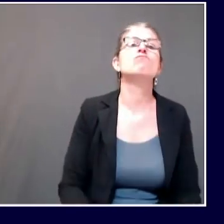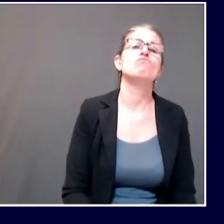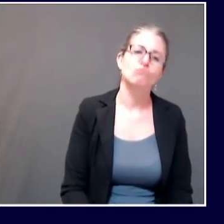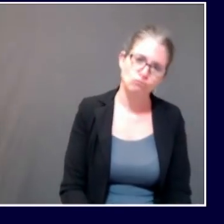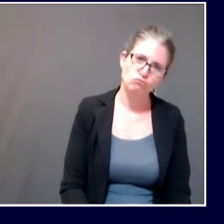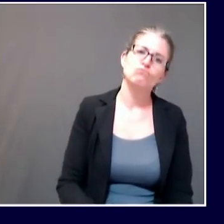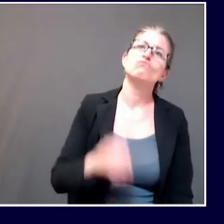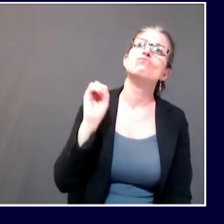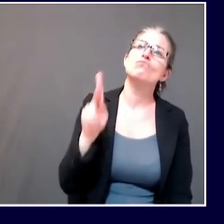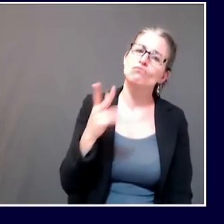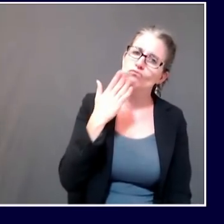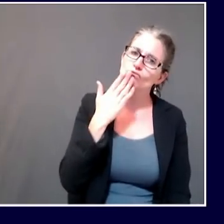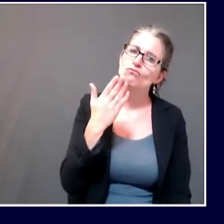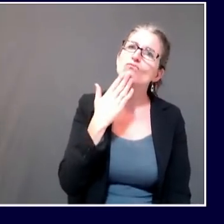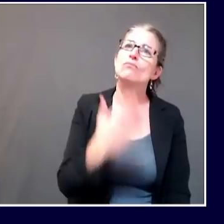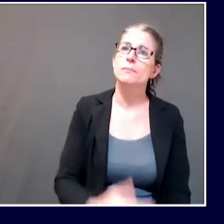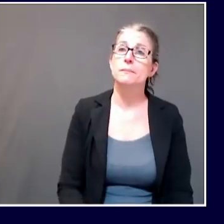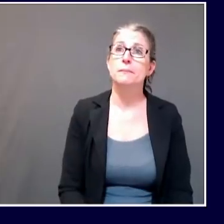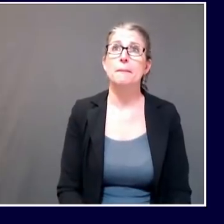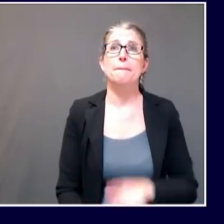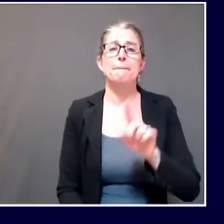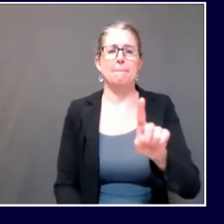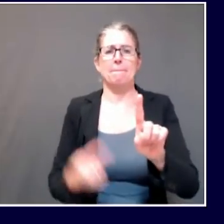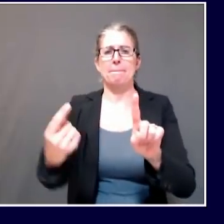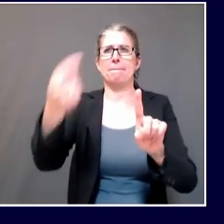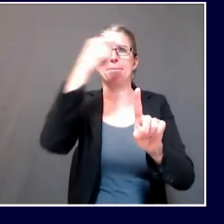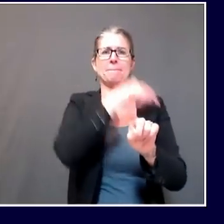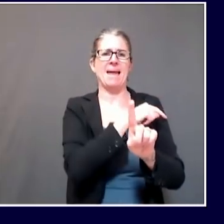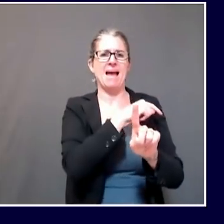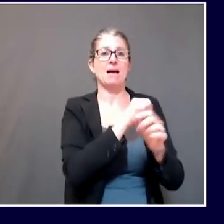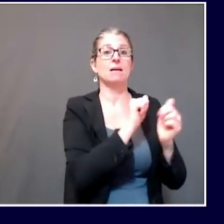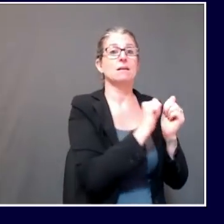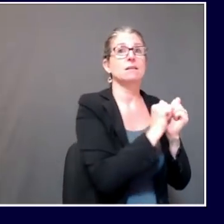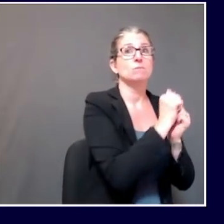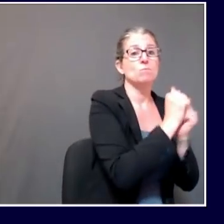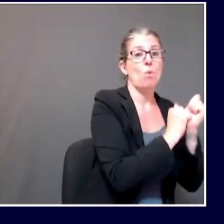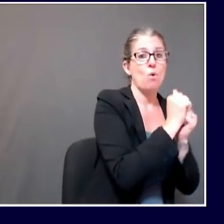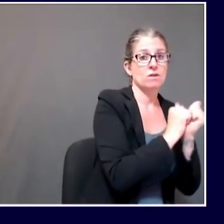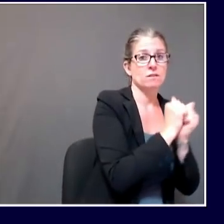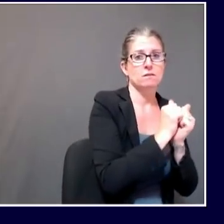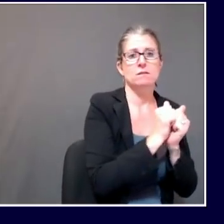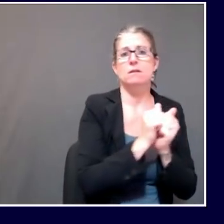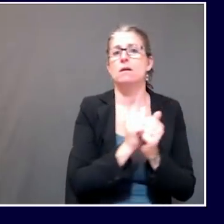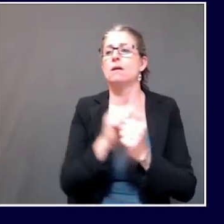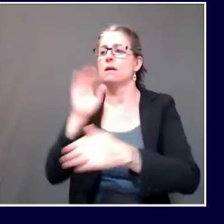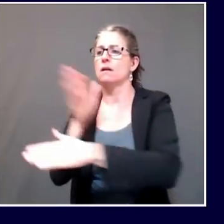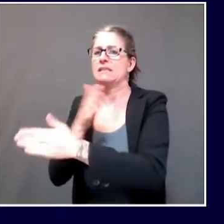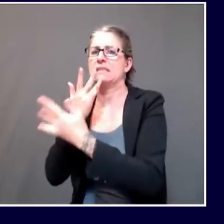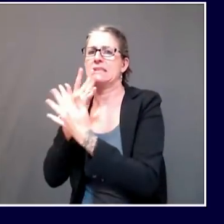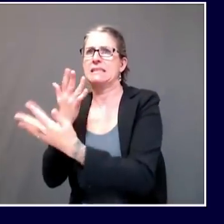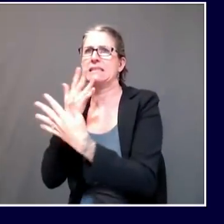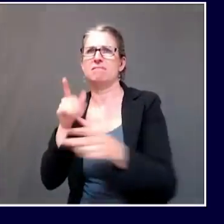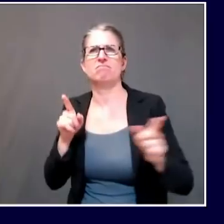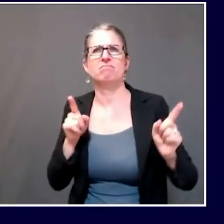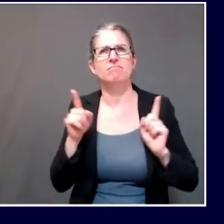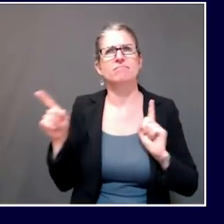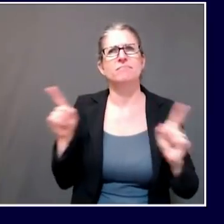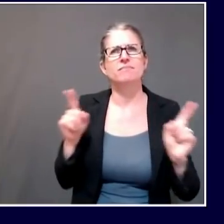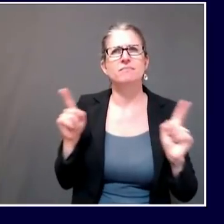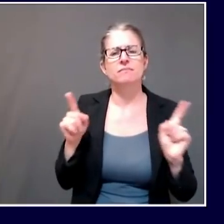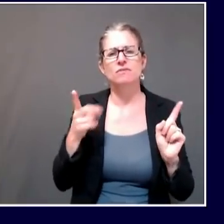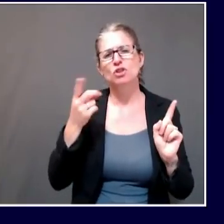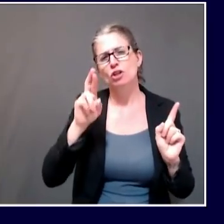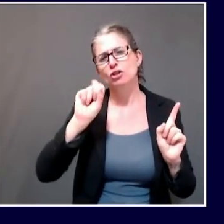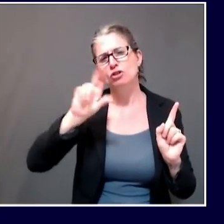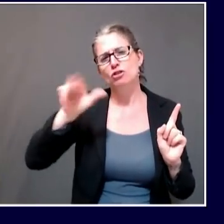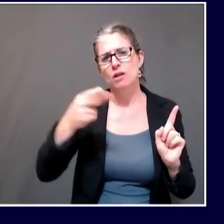sports and the music a little bit, just your opinion or thoughts on the difference between perhaps a